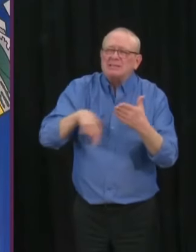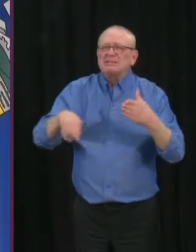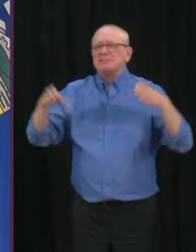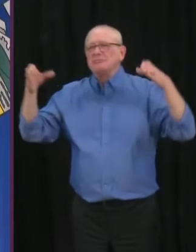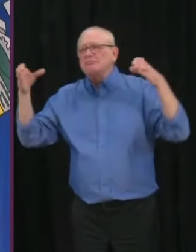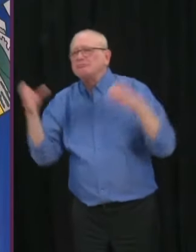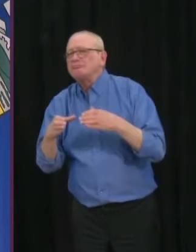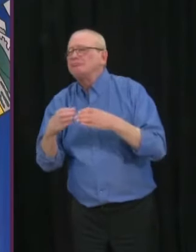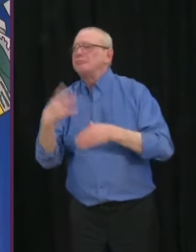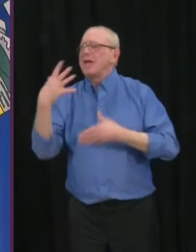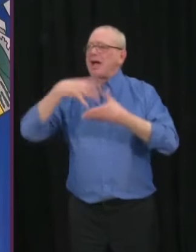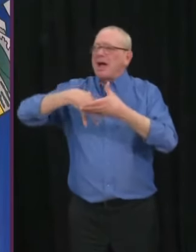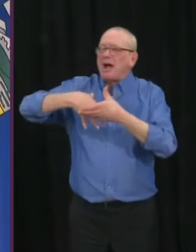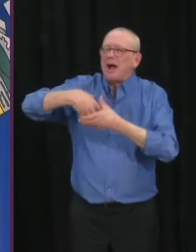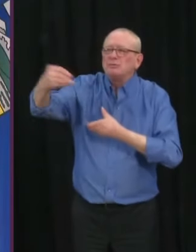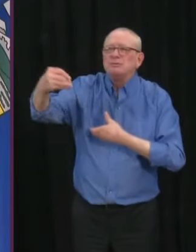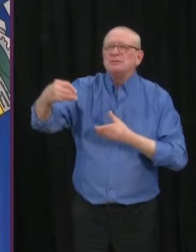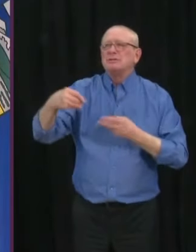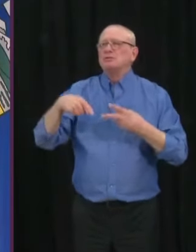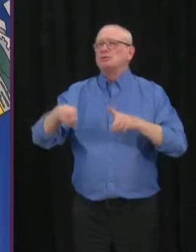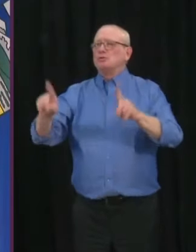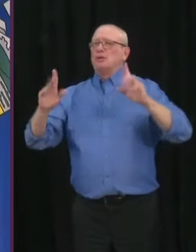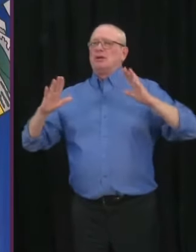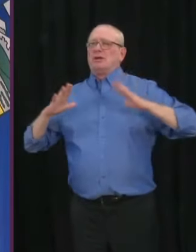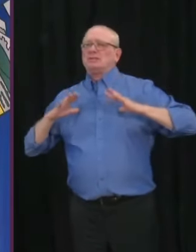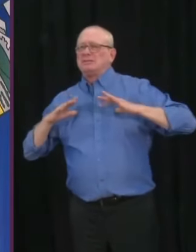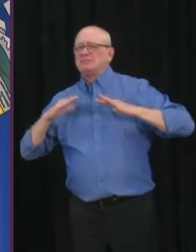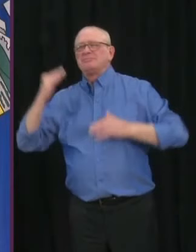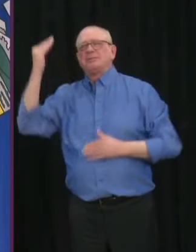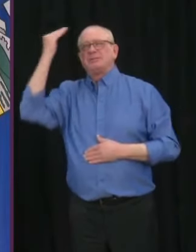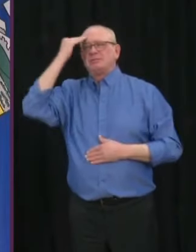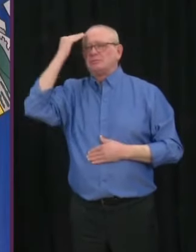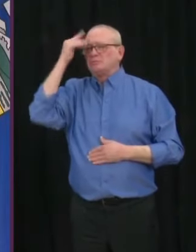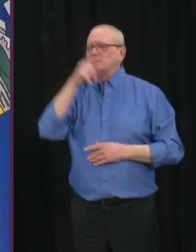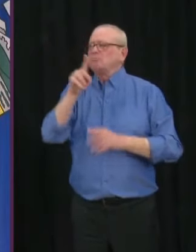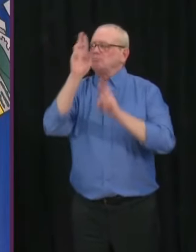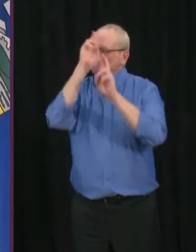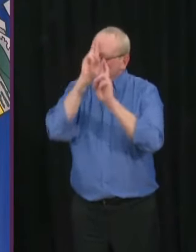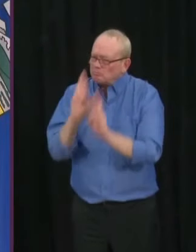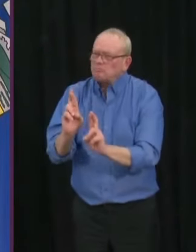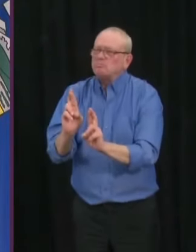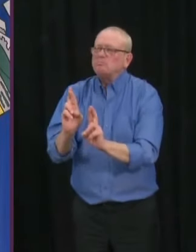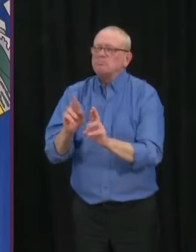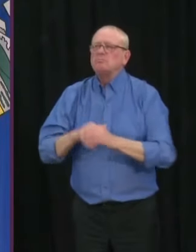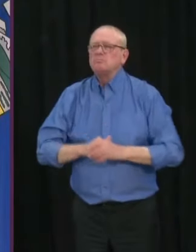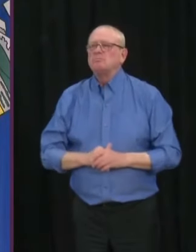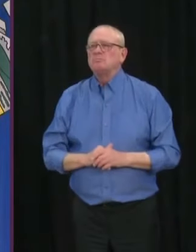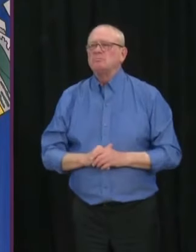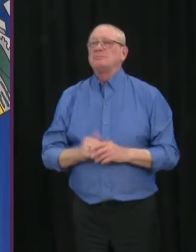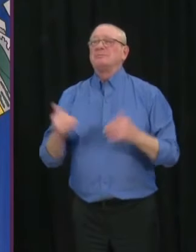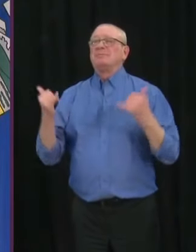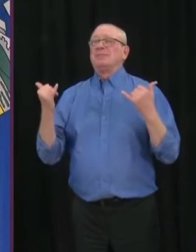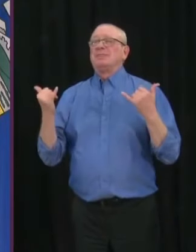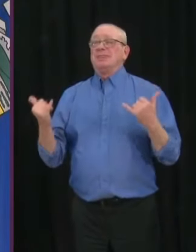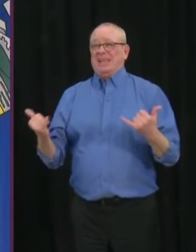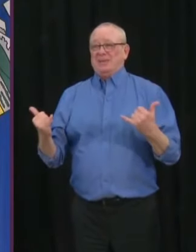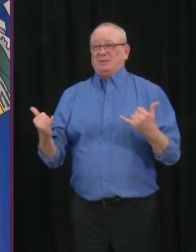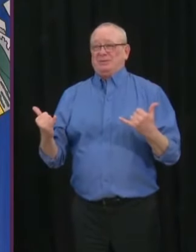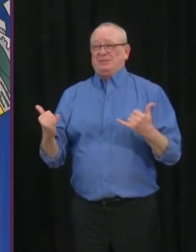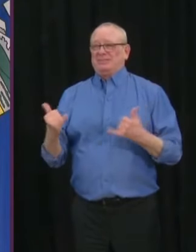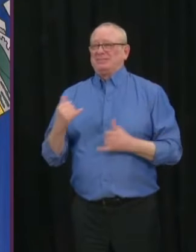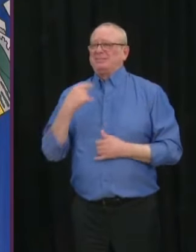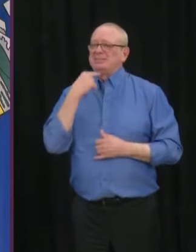season on hold in order to comply with the restrictions at that time. Now, for everyone listening, we appreciate your efforts.